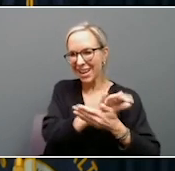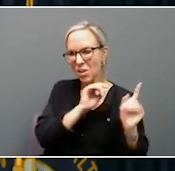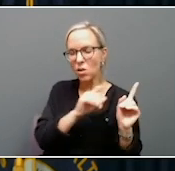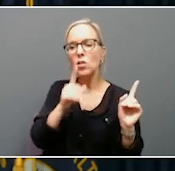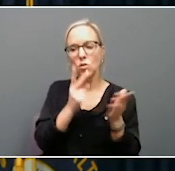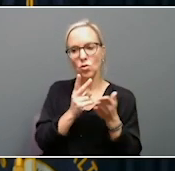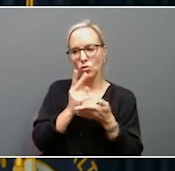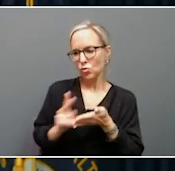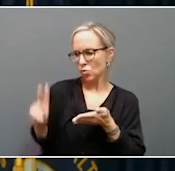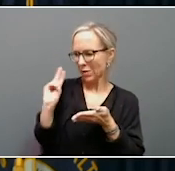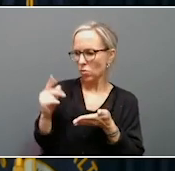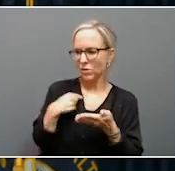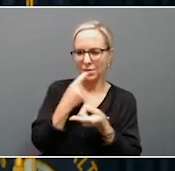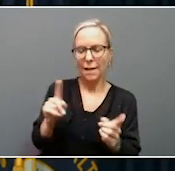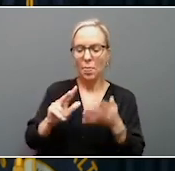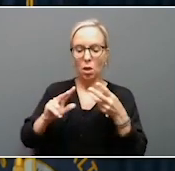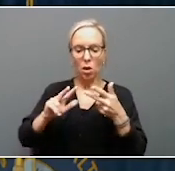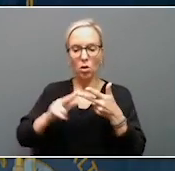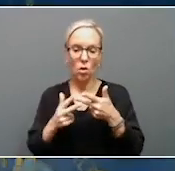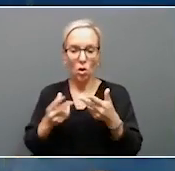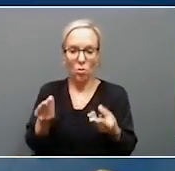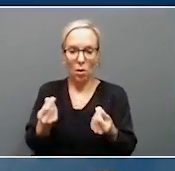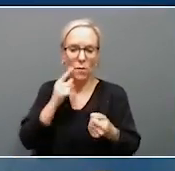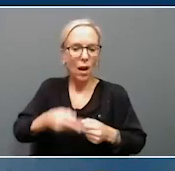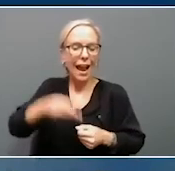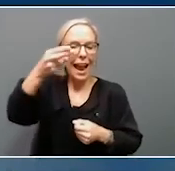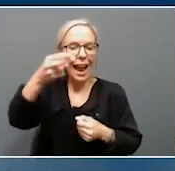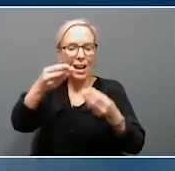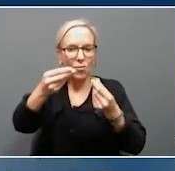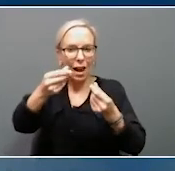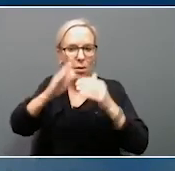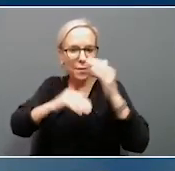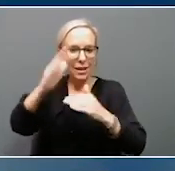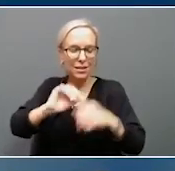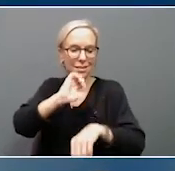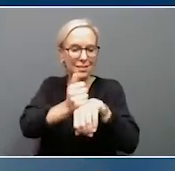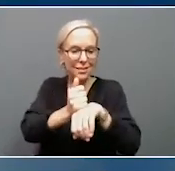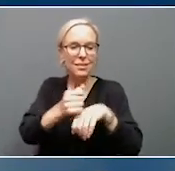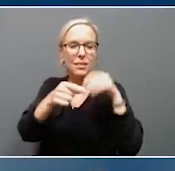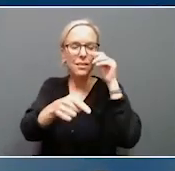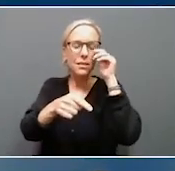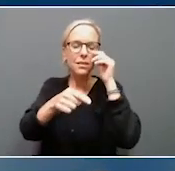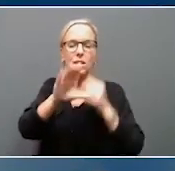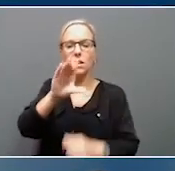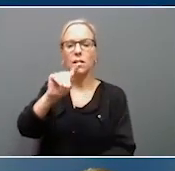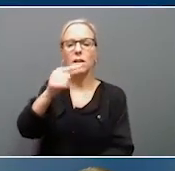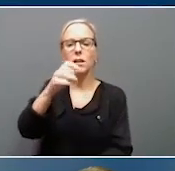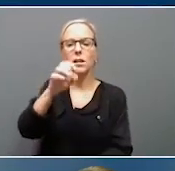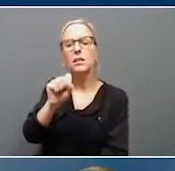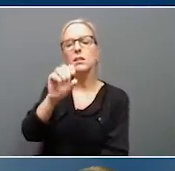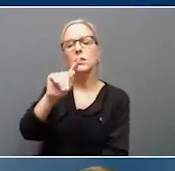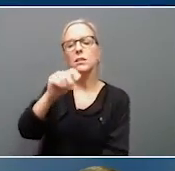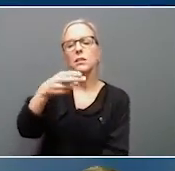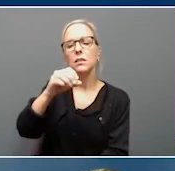third property for high ground building. That is in Letcher County near Whitesburg. That community is the cottages at Thompson Branch. It